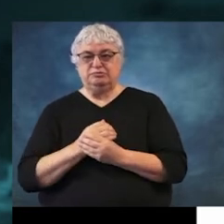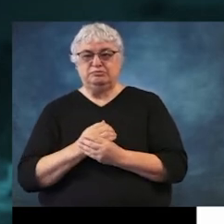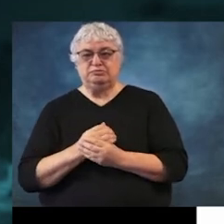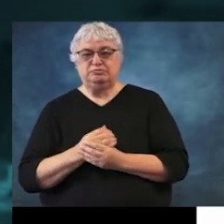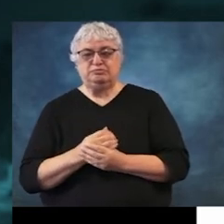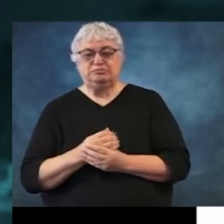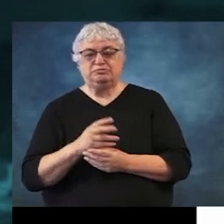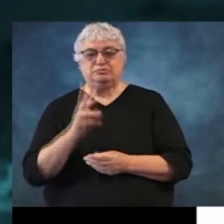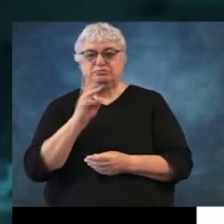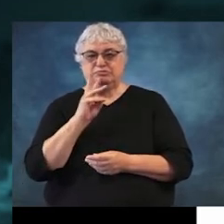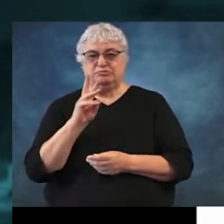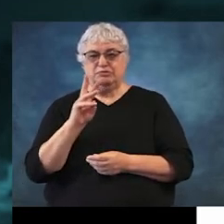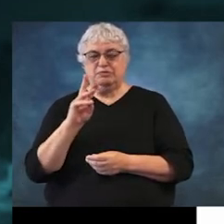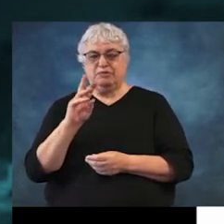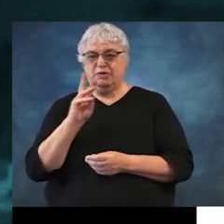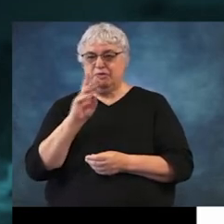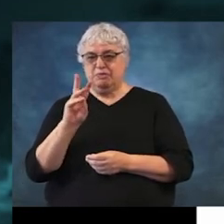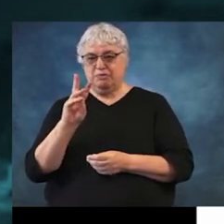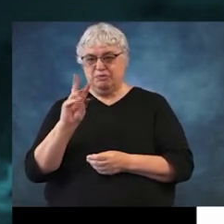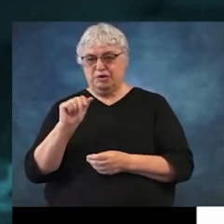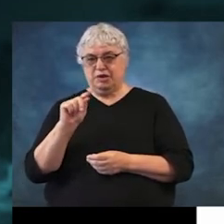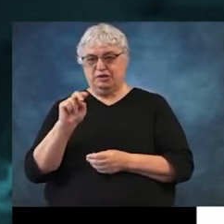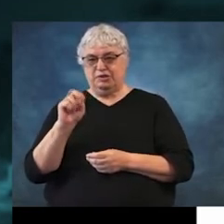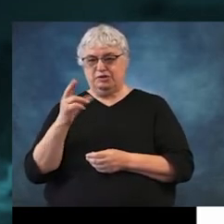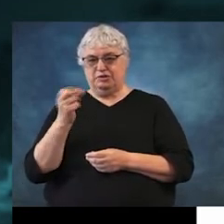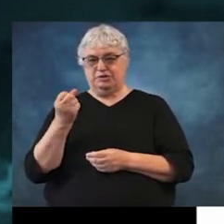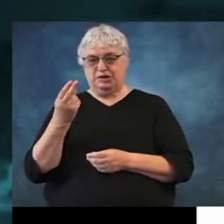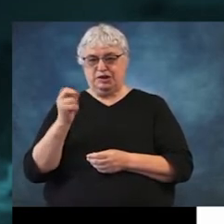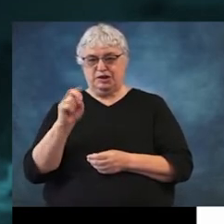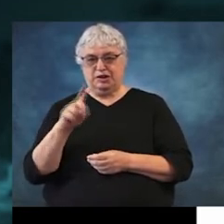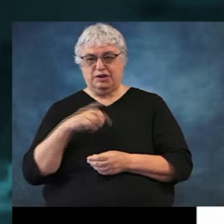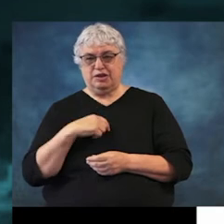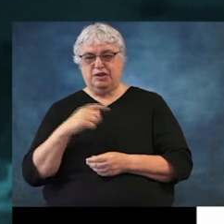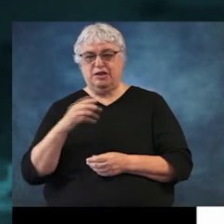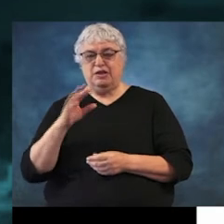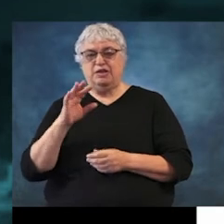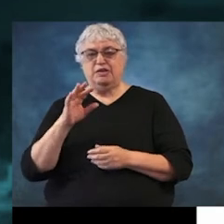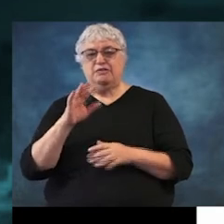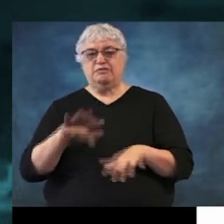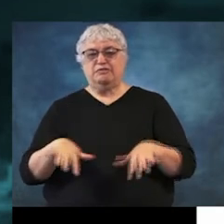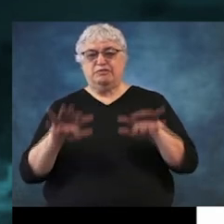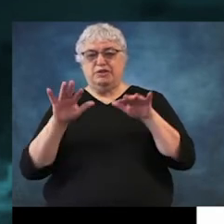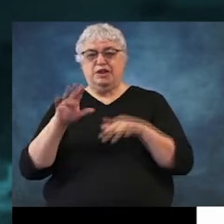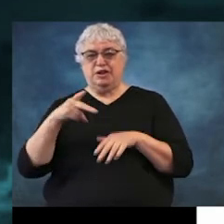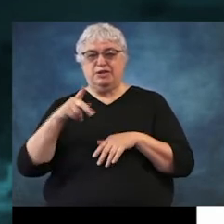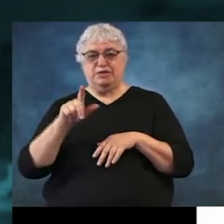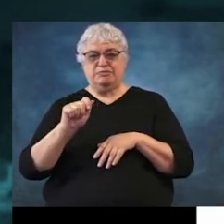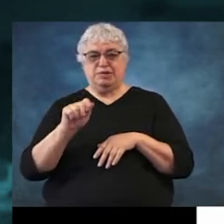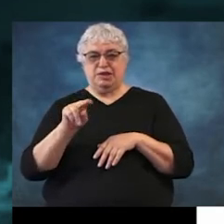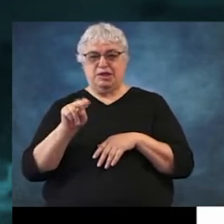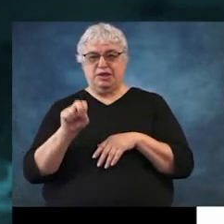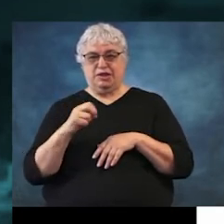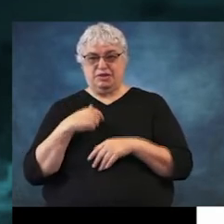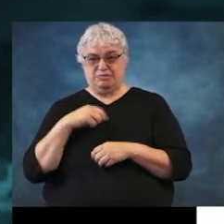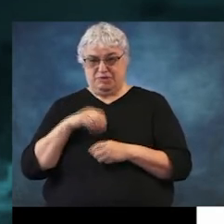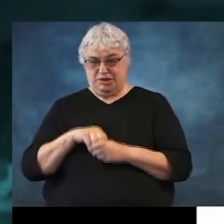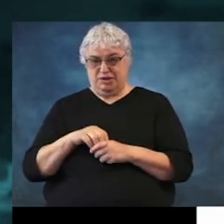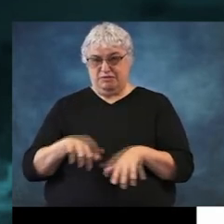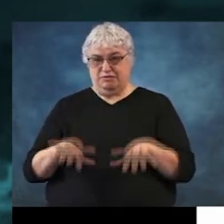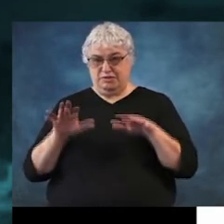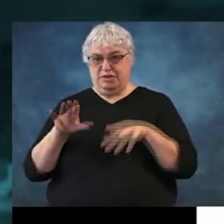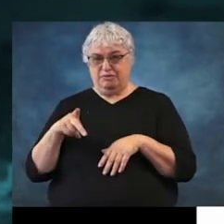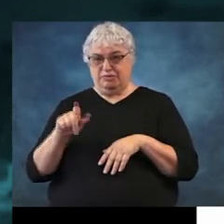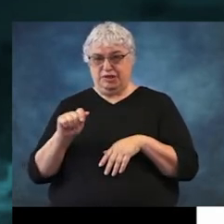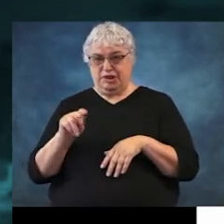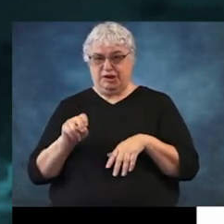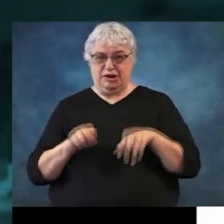thing watersheds are one thing, but I what I hear so much talk about is the floodplains and really the question, am I in a floodplain or